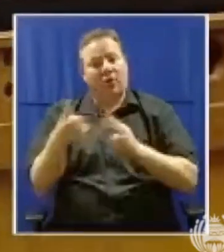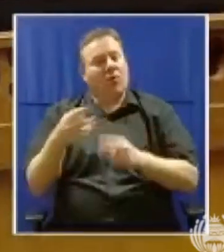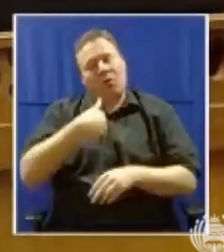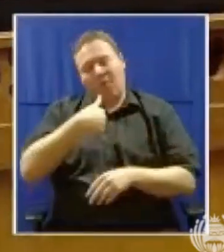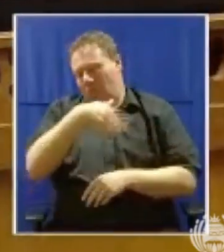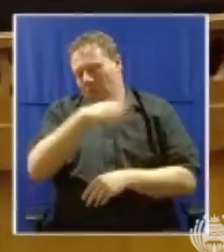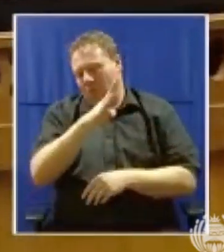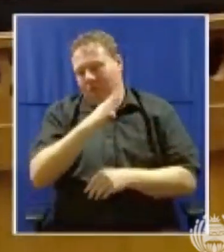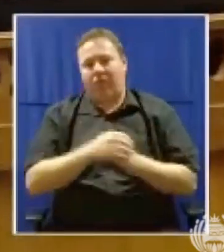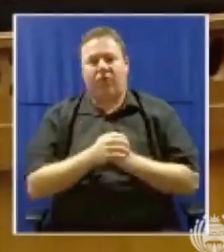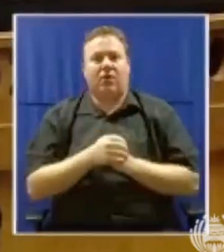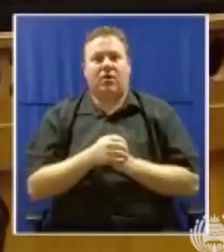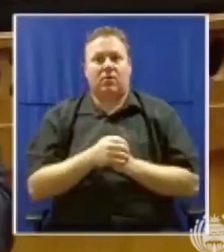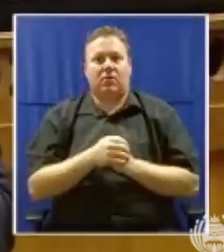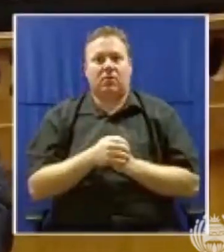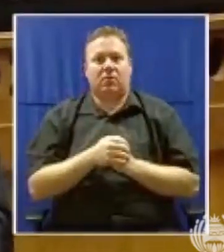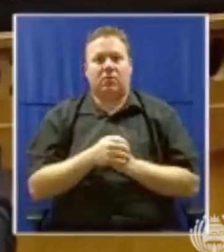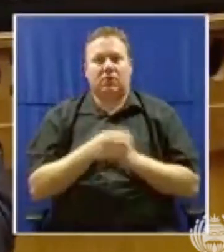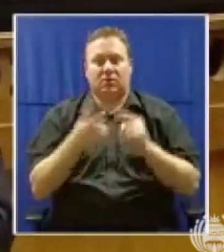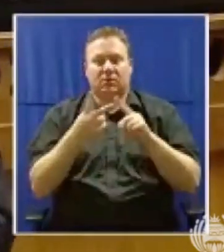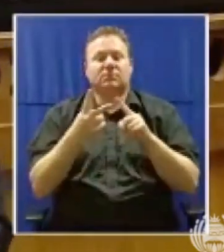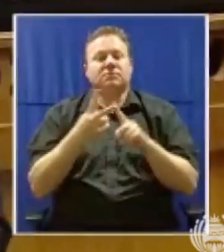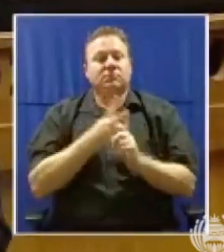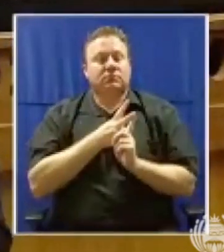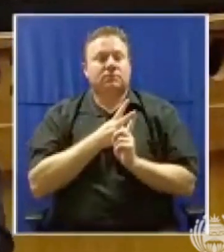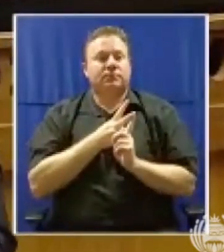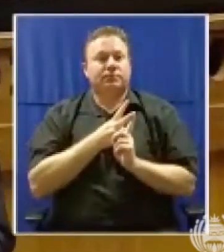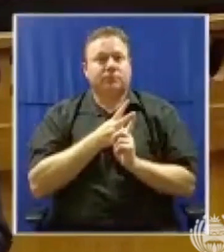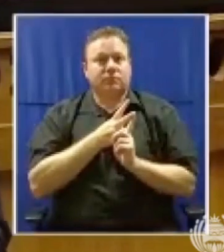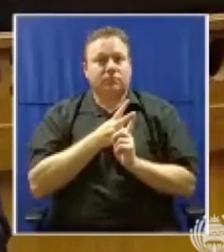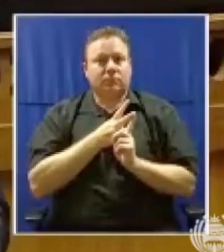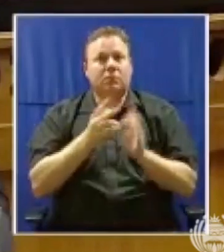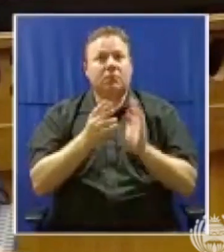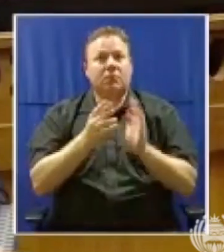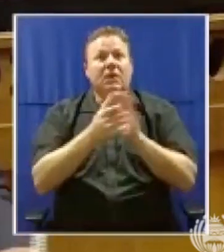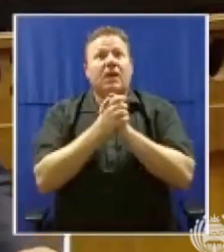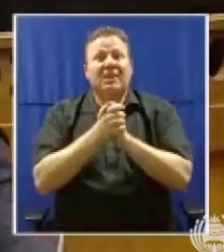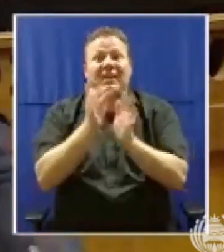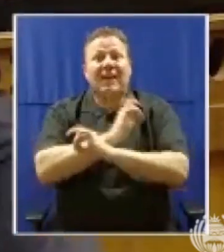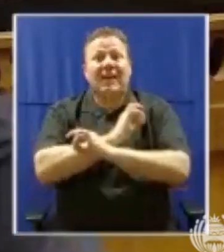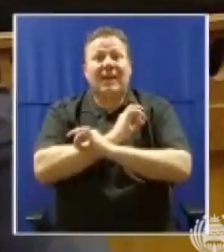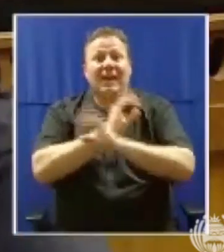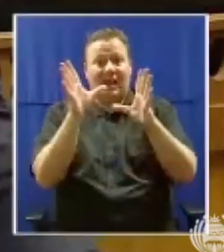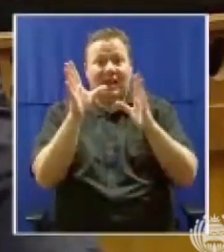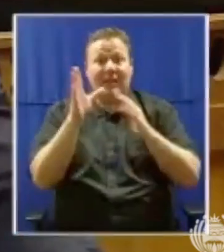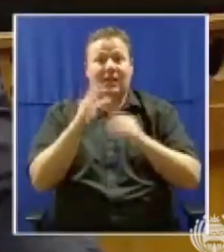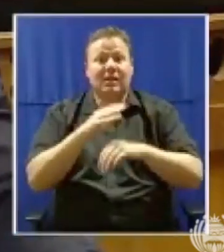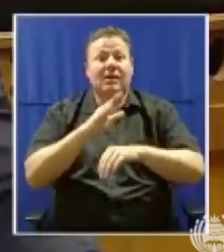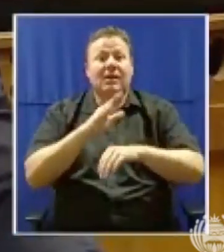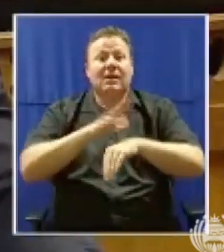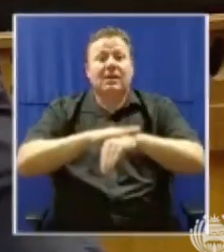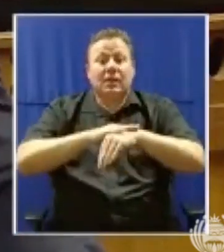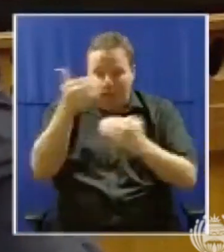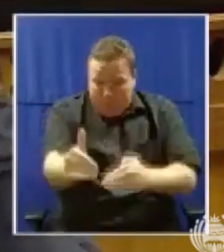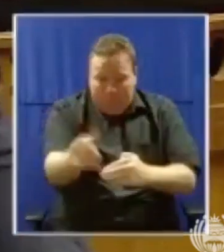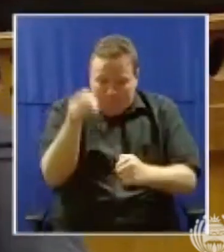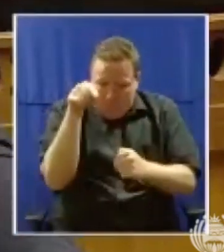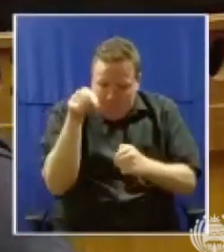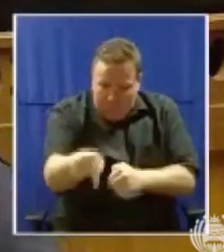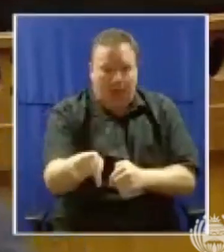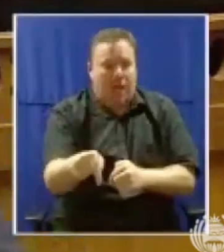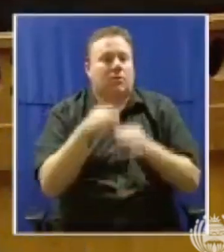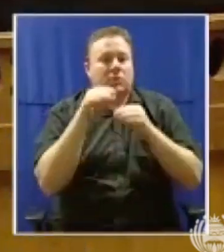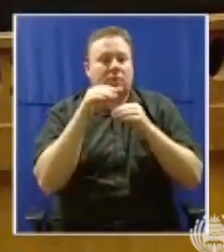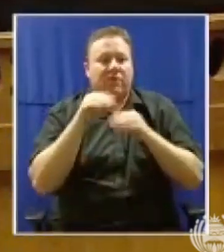office. Number two, commit to clear and immovable timeframes for implementation that